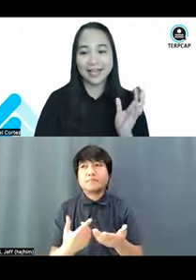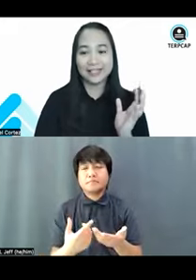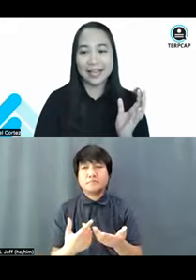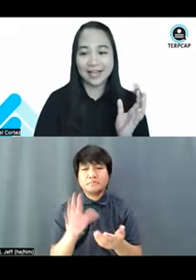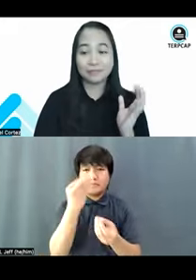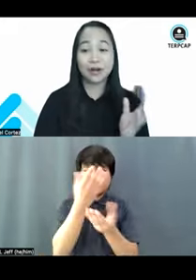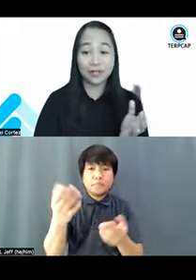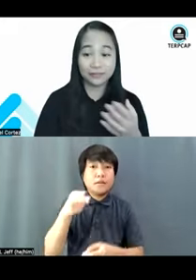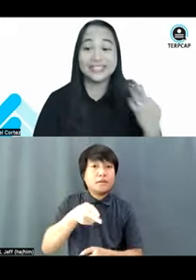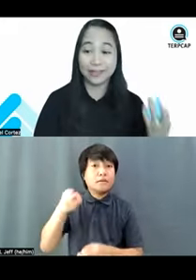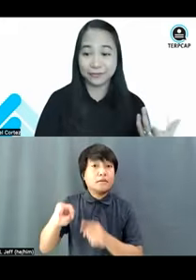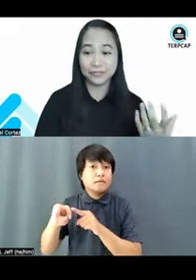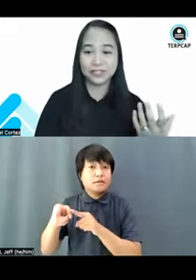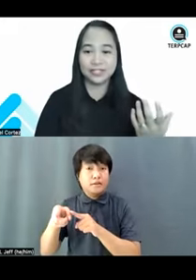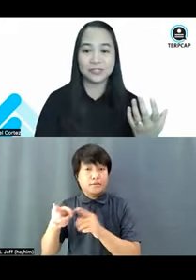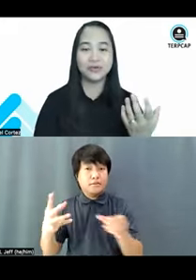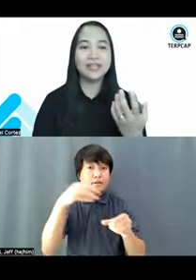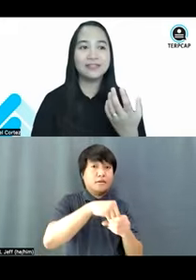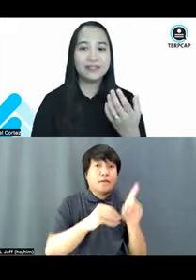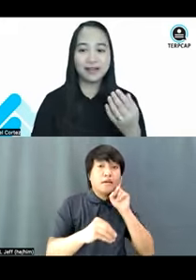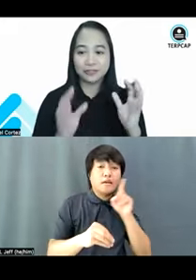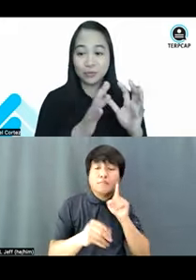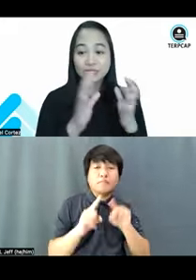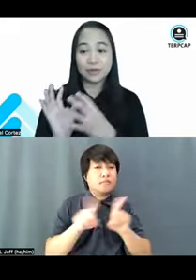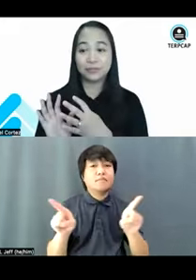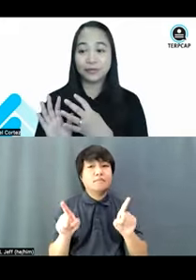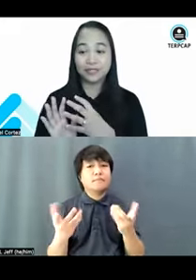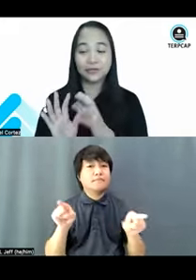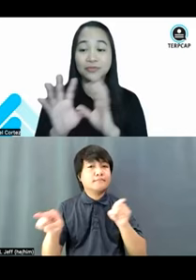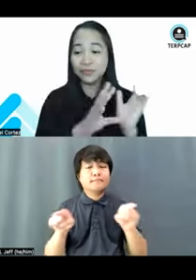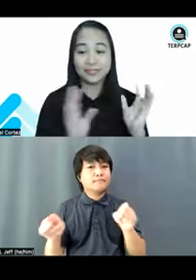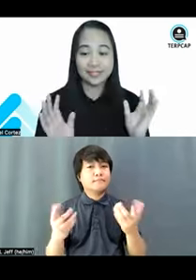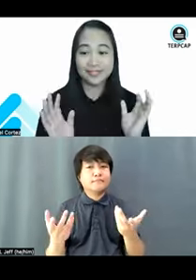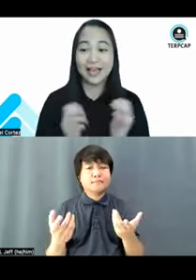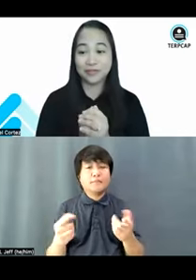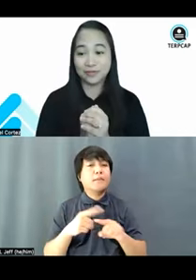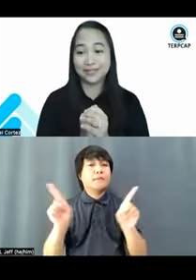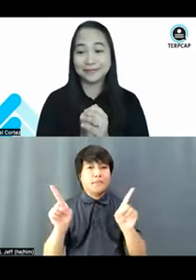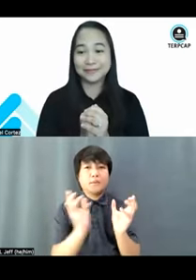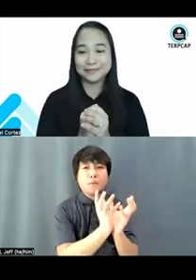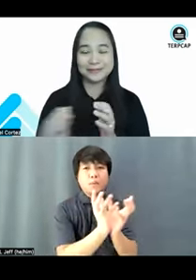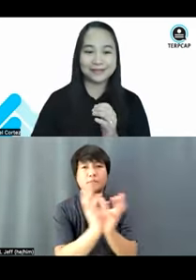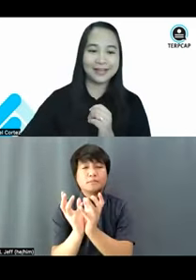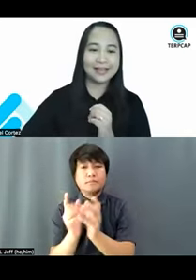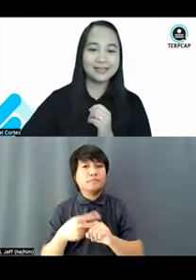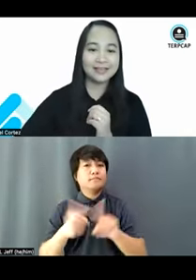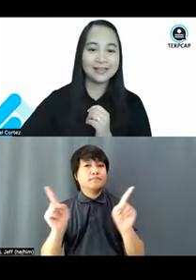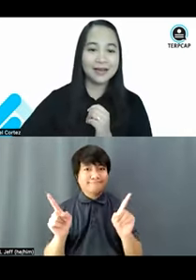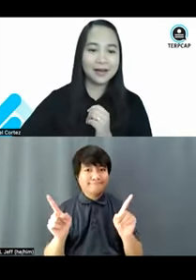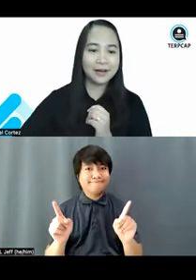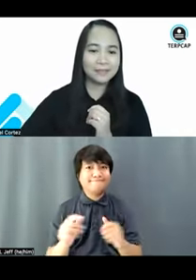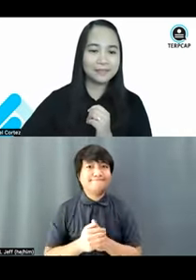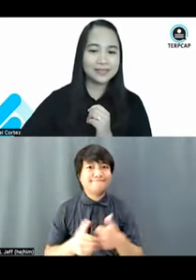identified as part of the Deaf community. So, they are two separate communities, actually. All right?